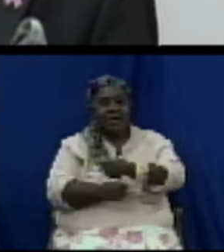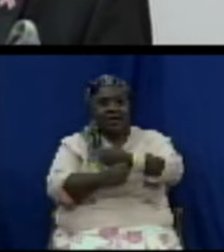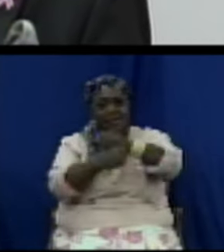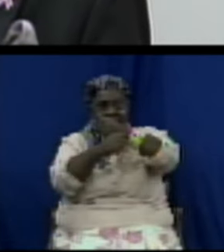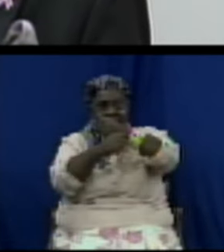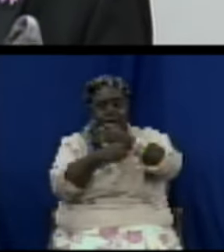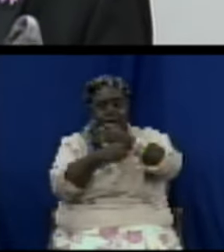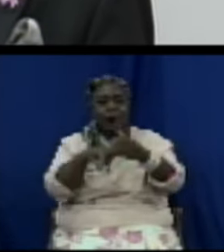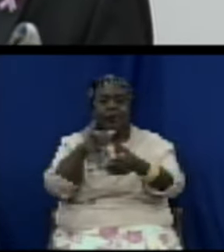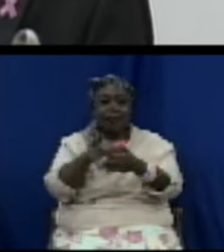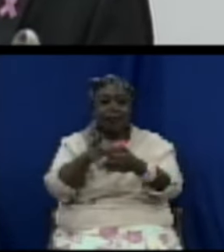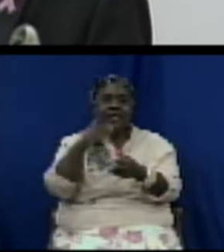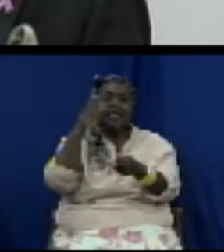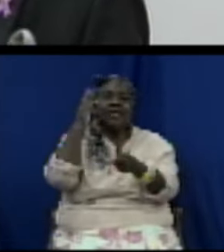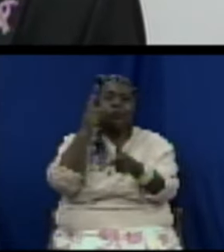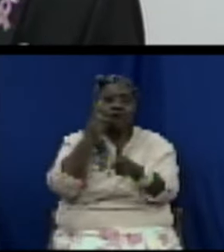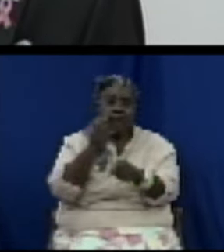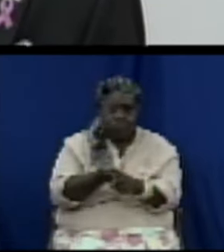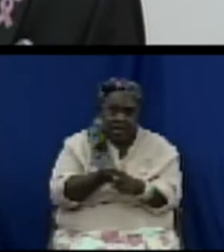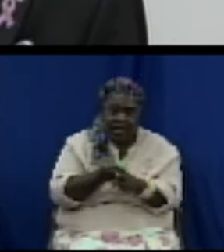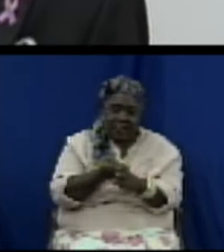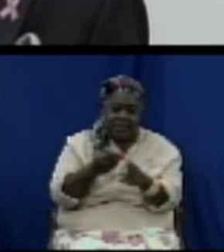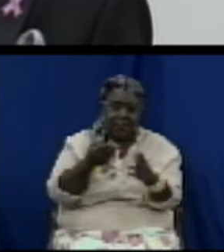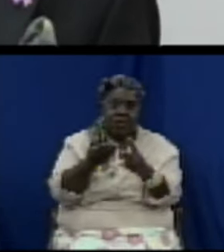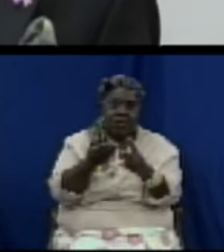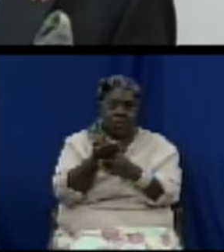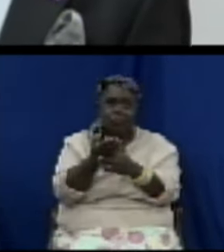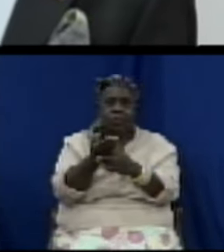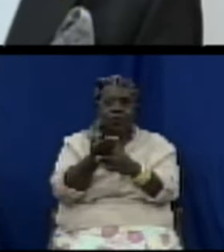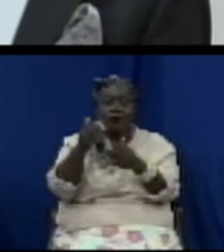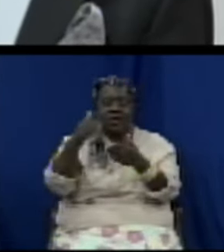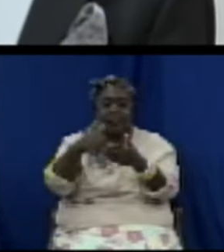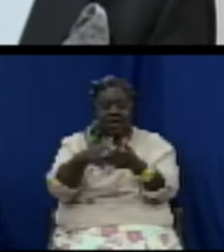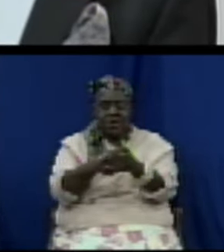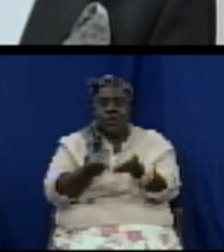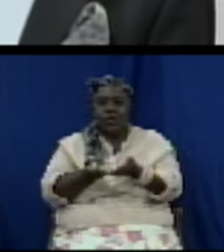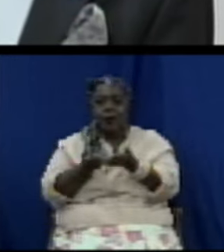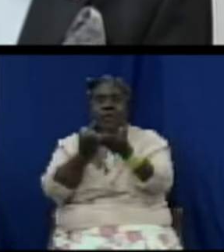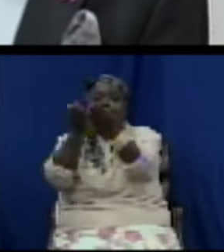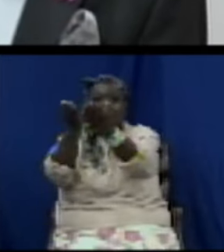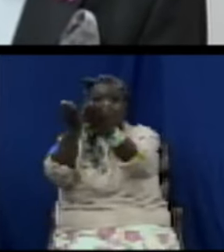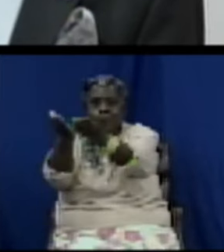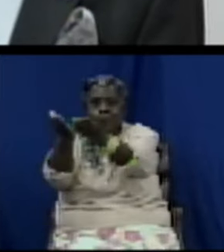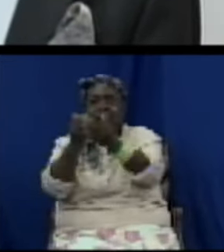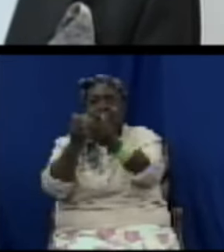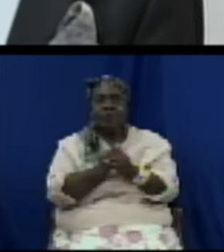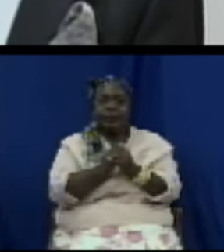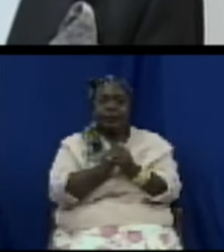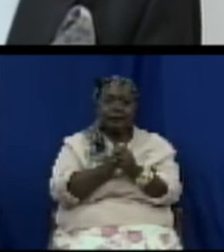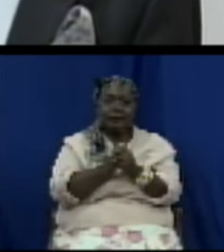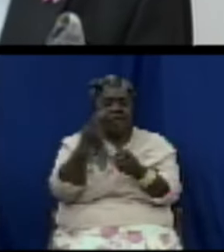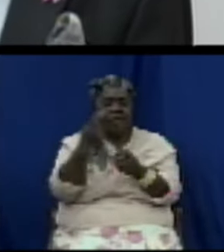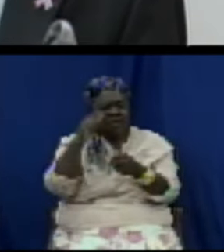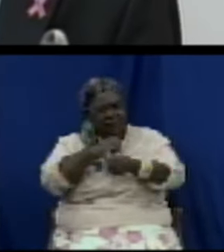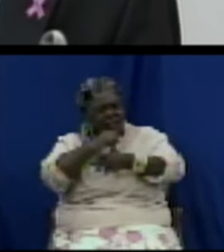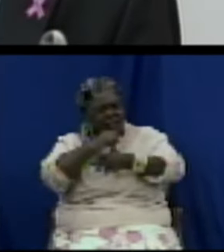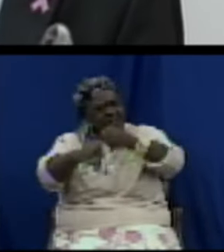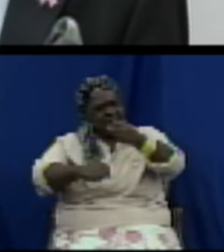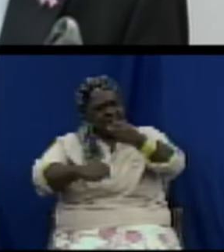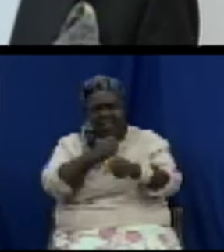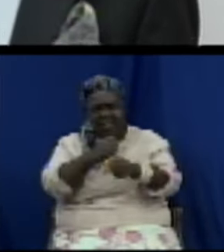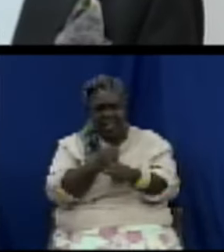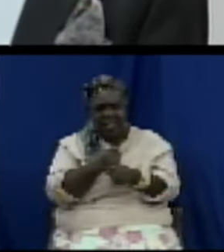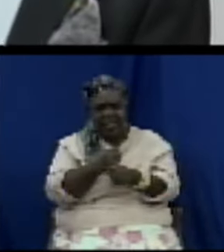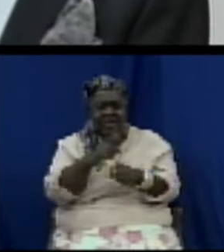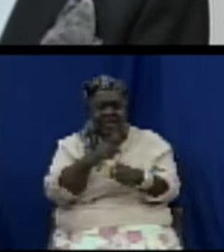execution of this piece of legislation for years a lot of complaints